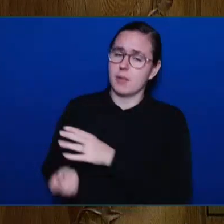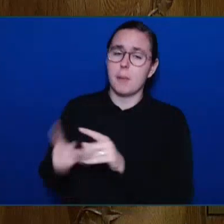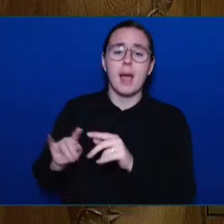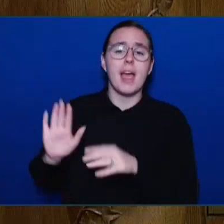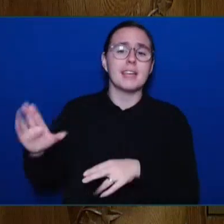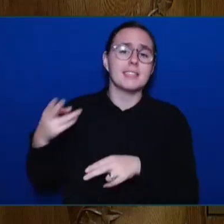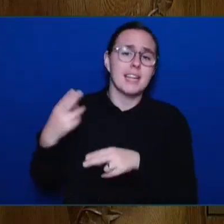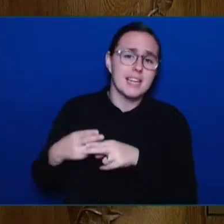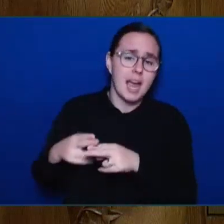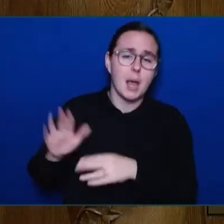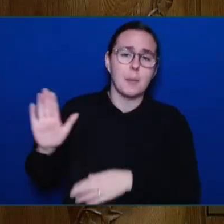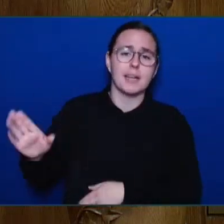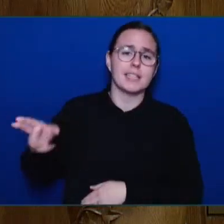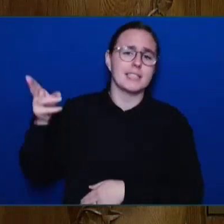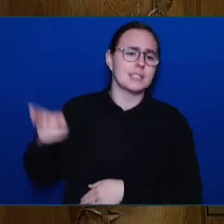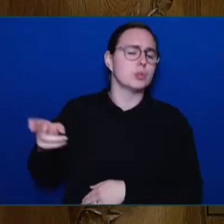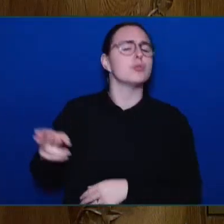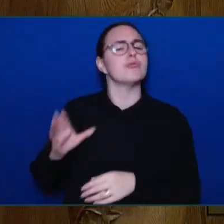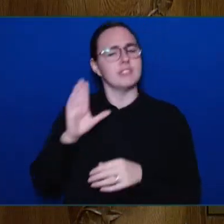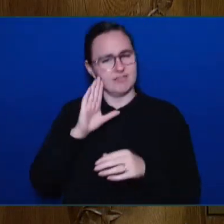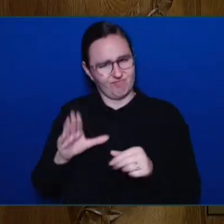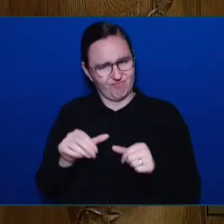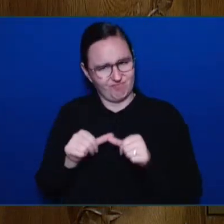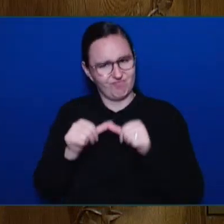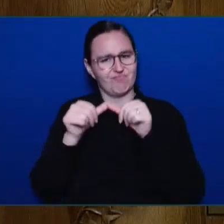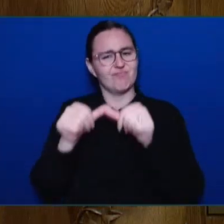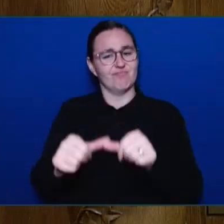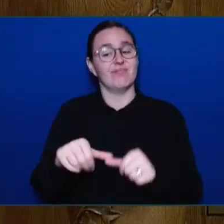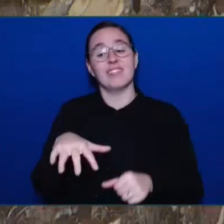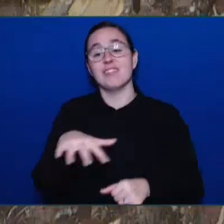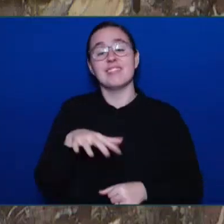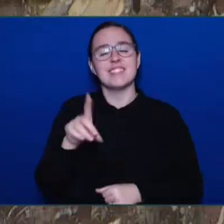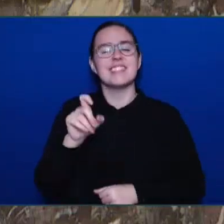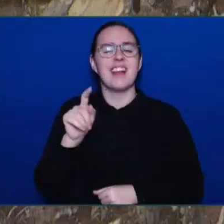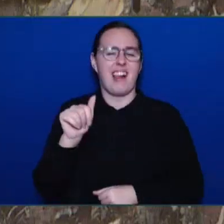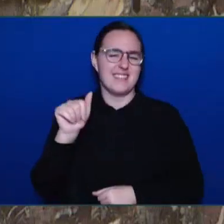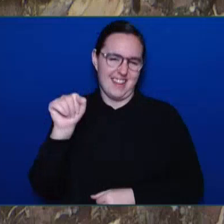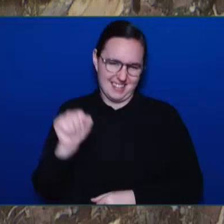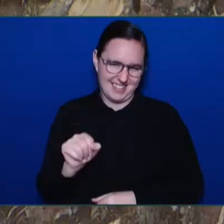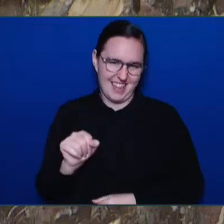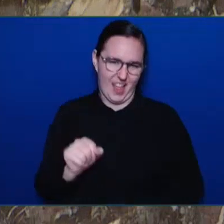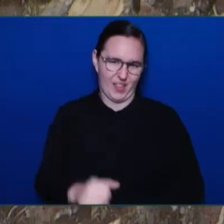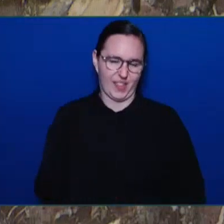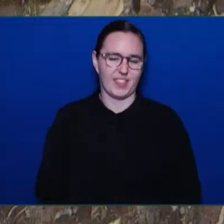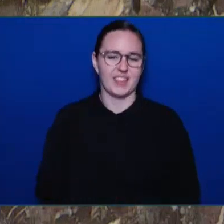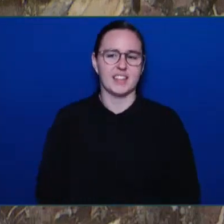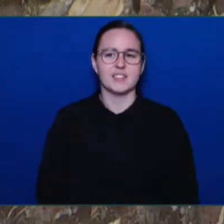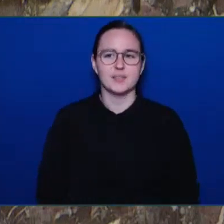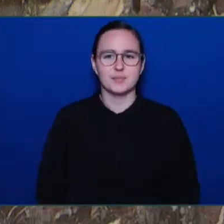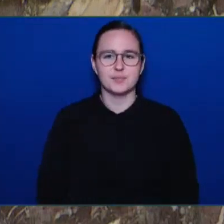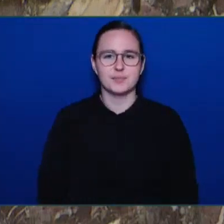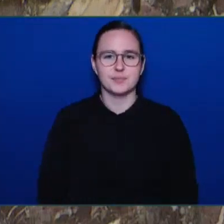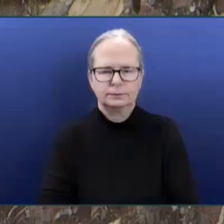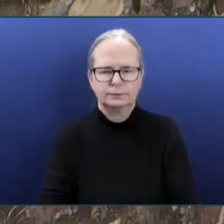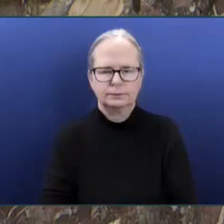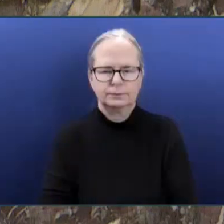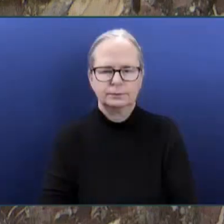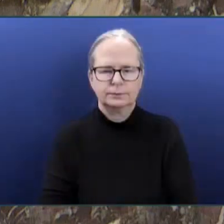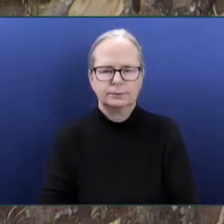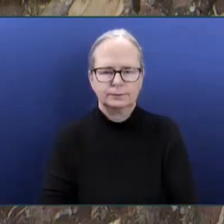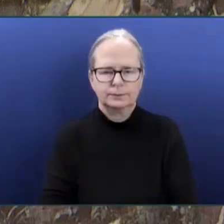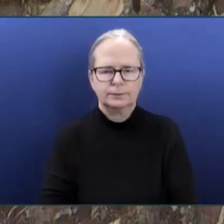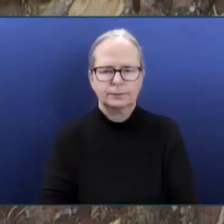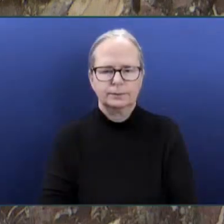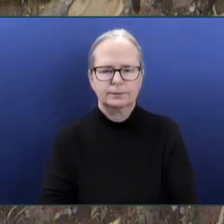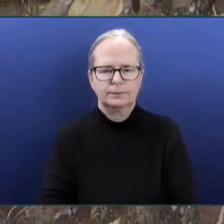The Honourable Speaker, April is Organ Donation Awareness Month, and this Friday, April